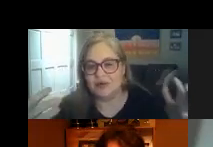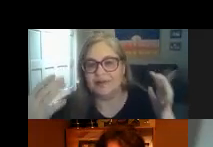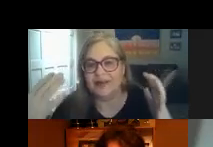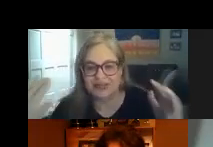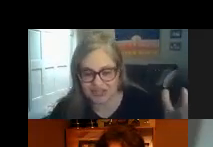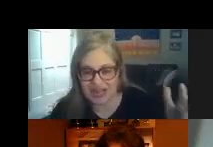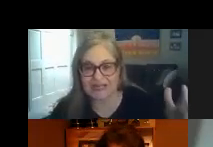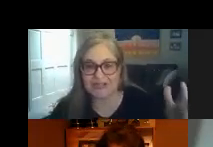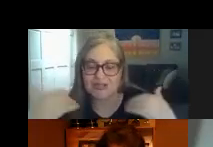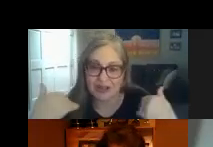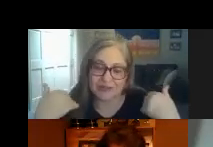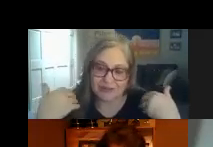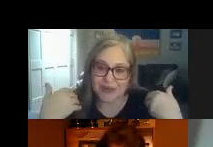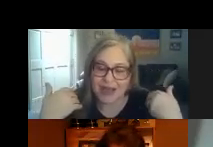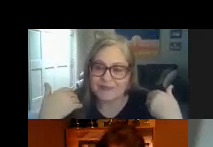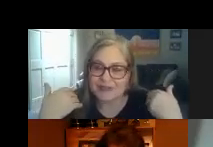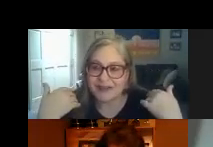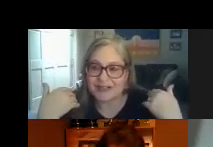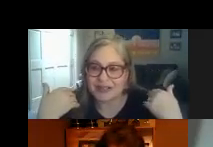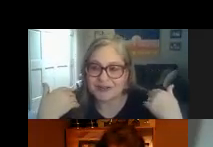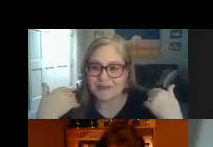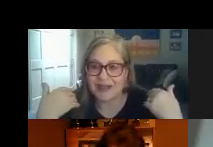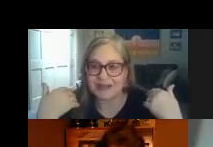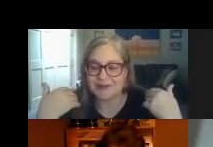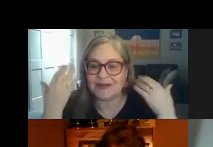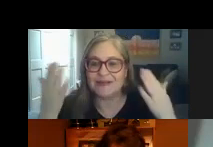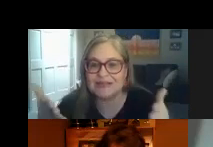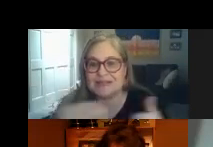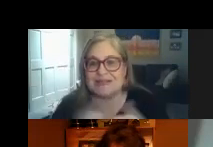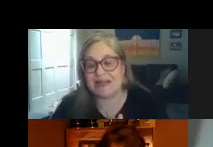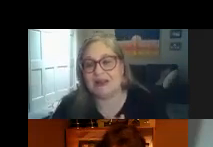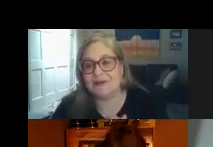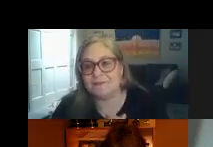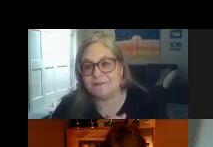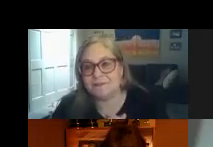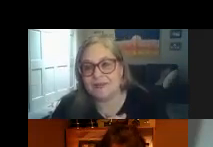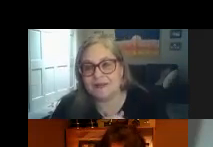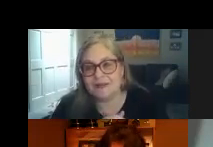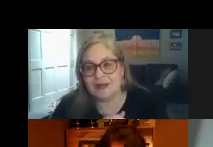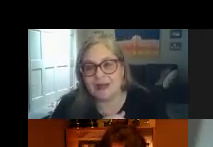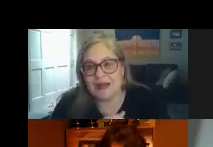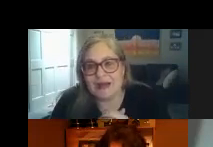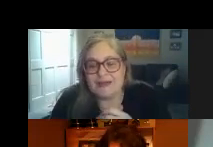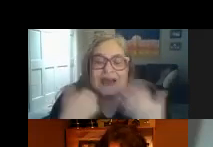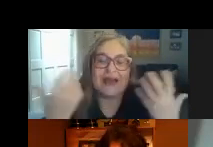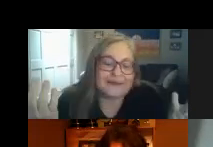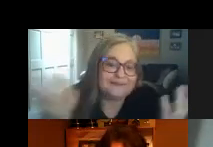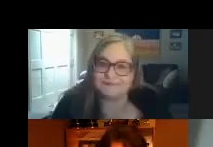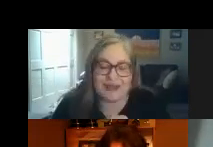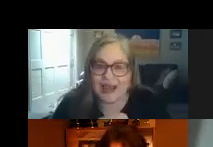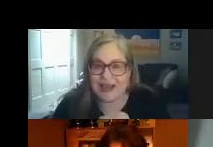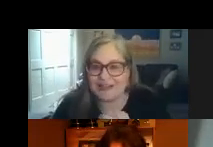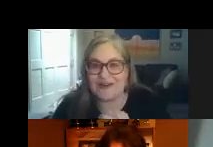thing that motivates change in my observation or in my experience is the data that